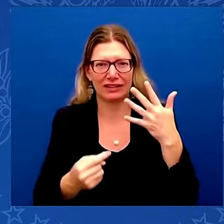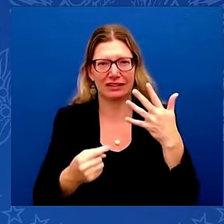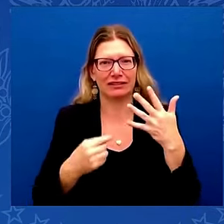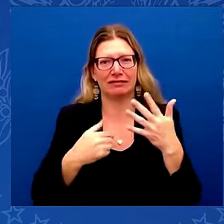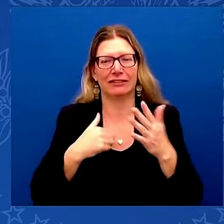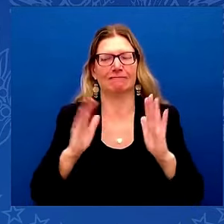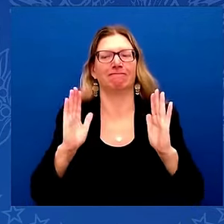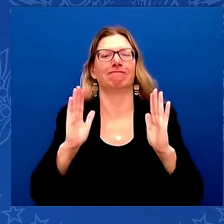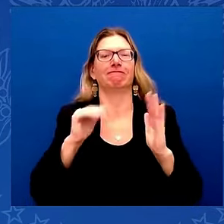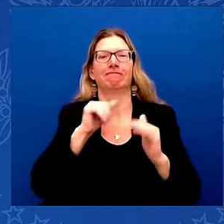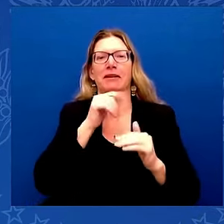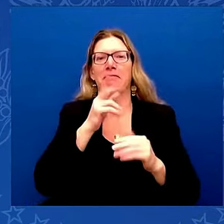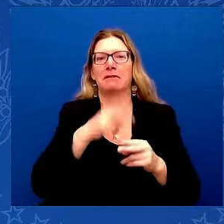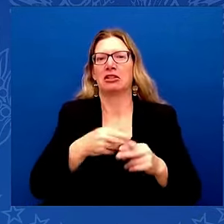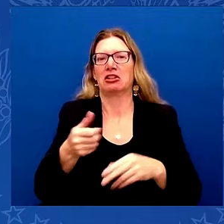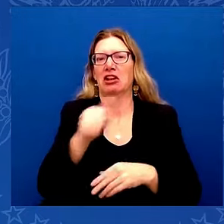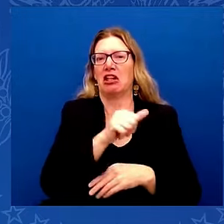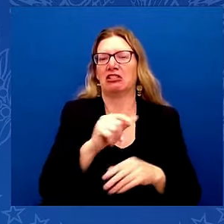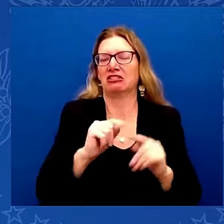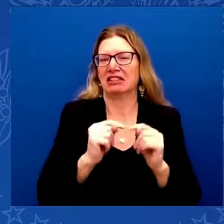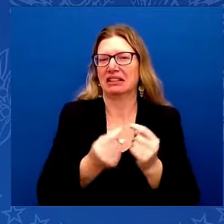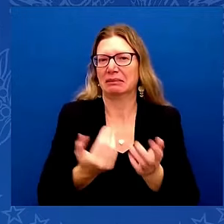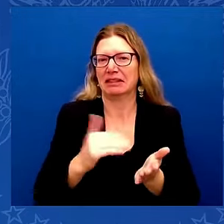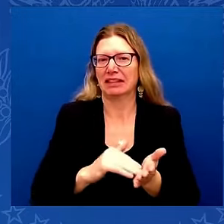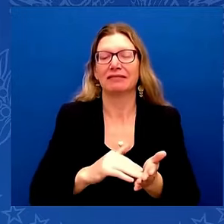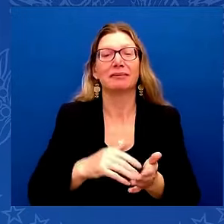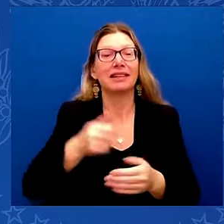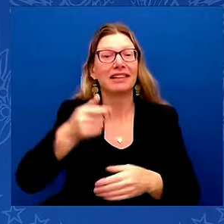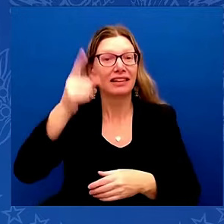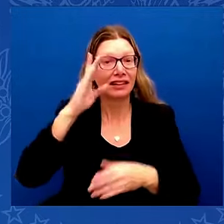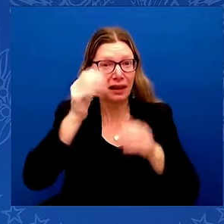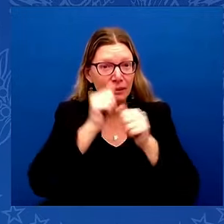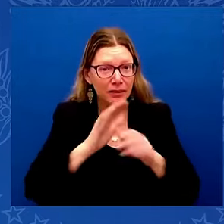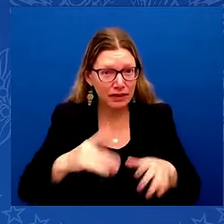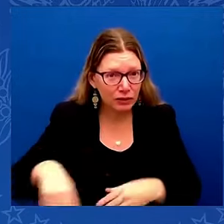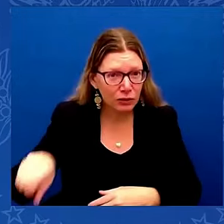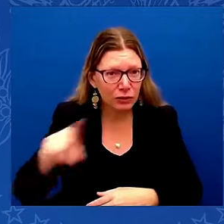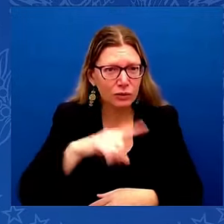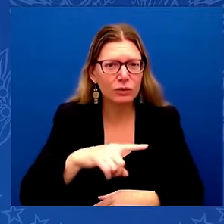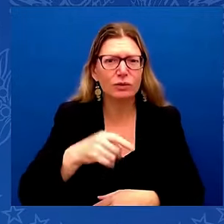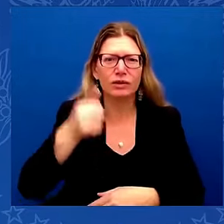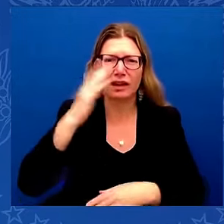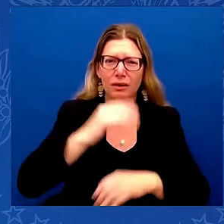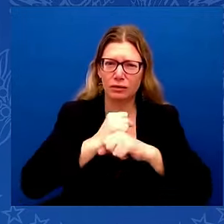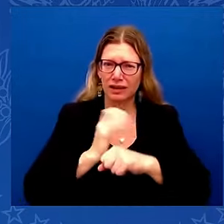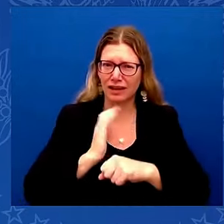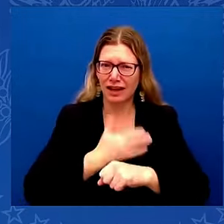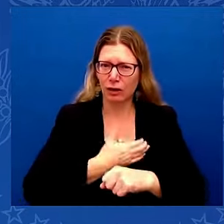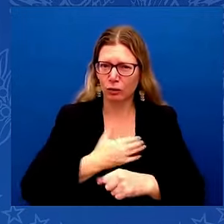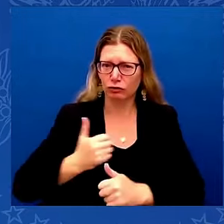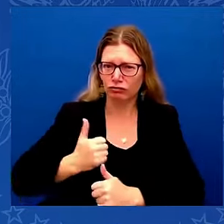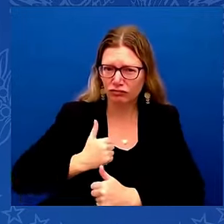Well, bless you all. May God protect our troops. And Coach, over to you. Thank you, sir.